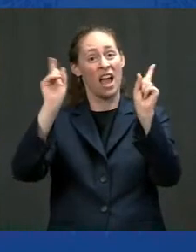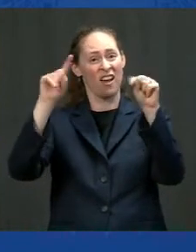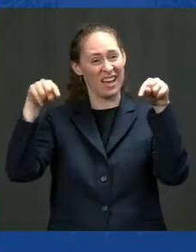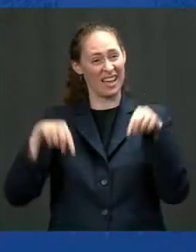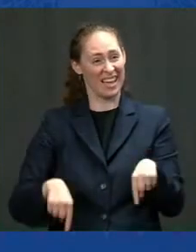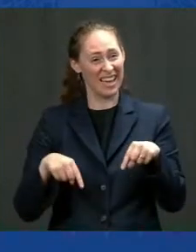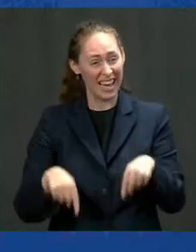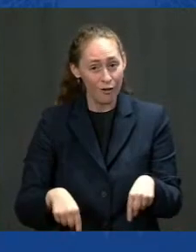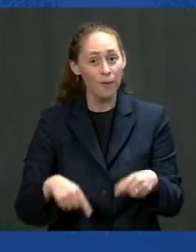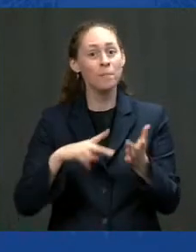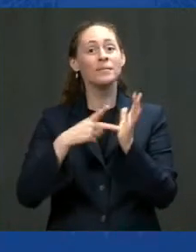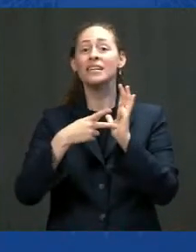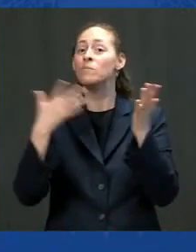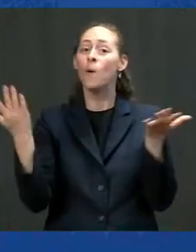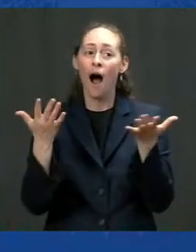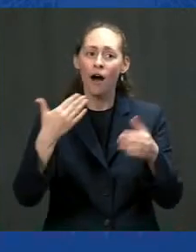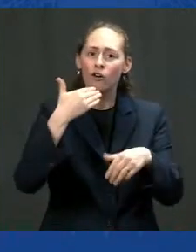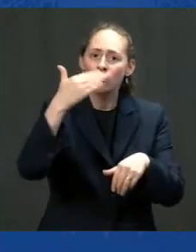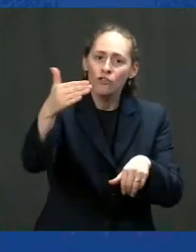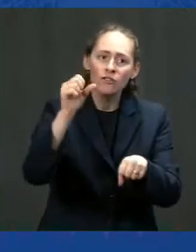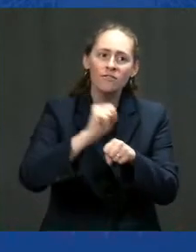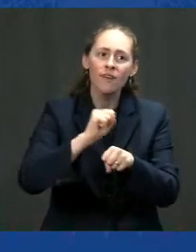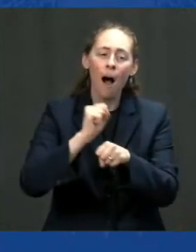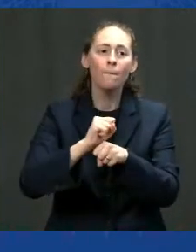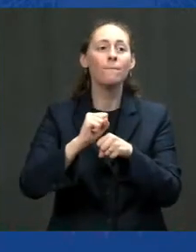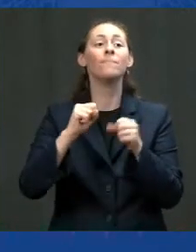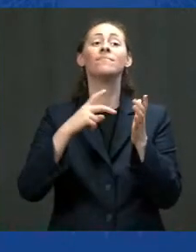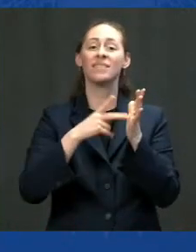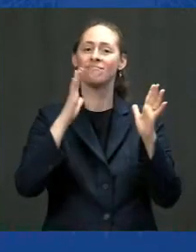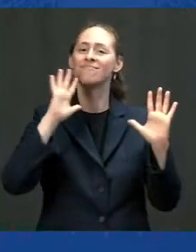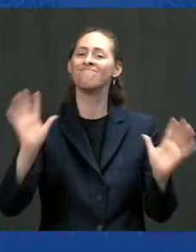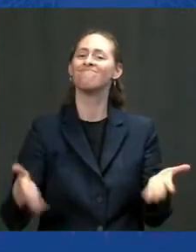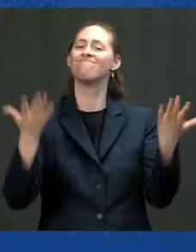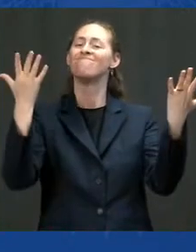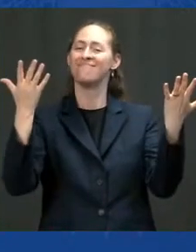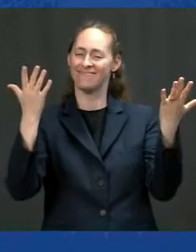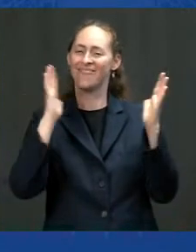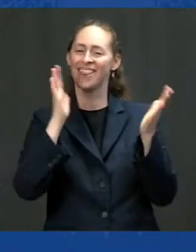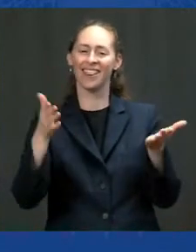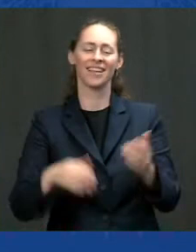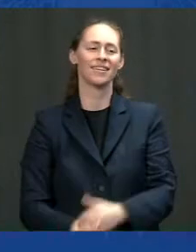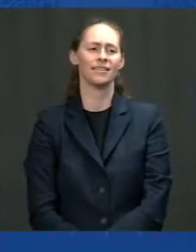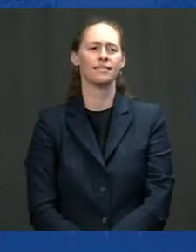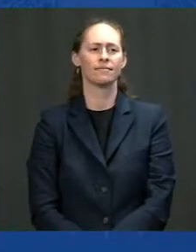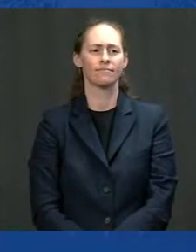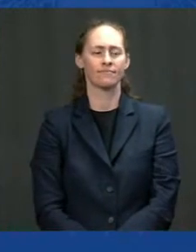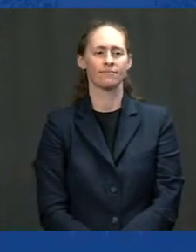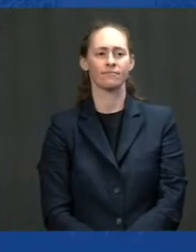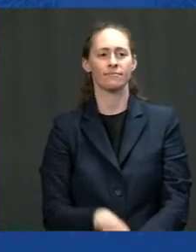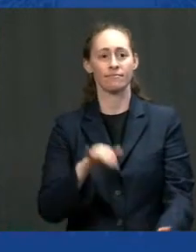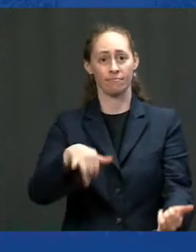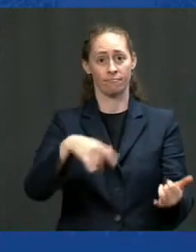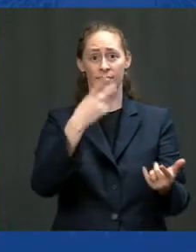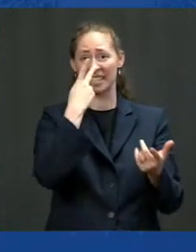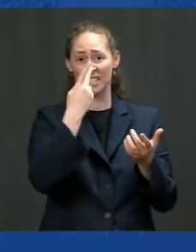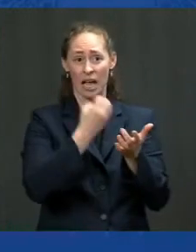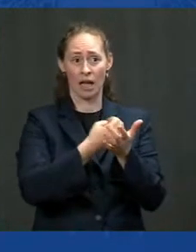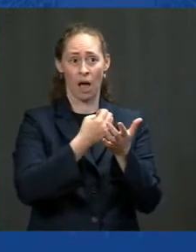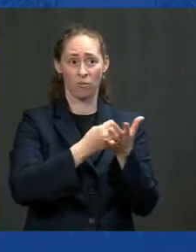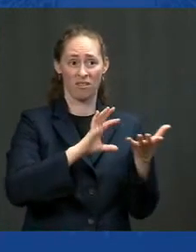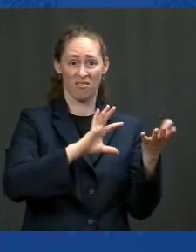jobs. That's what it means to build back better. We came out of this economic crisis the worst since the depression,